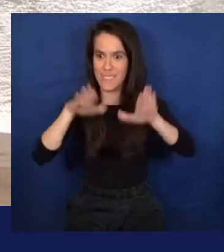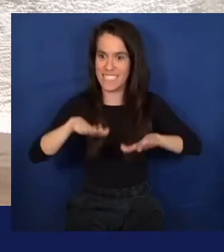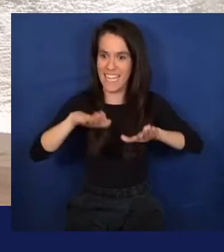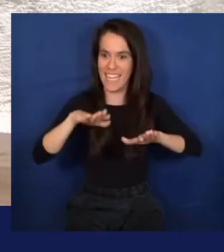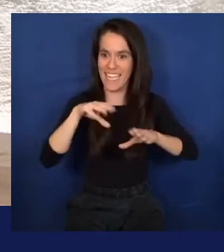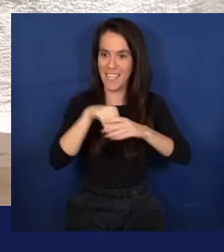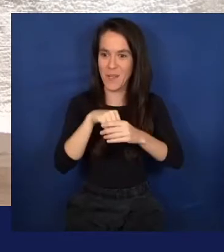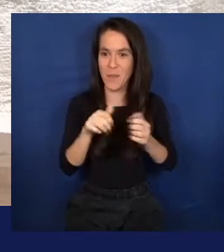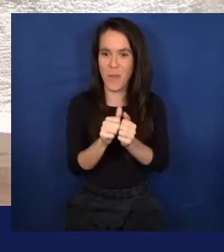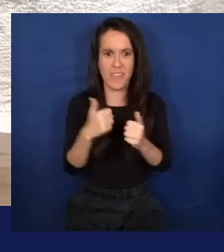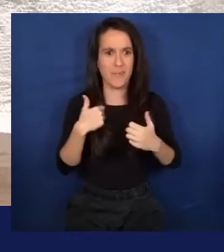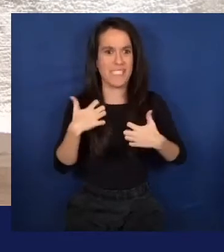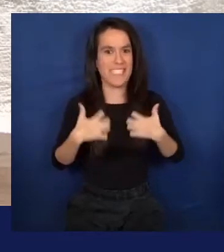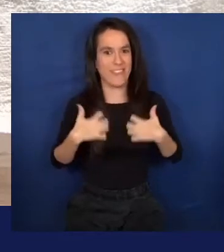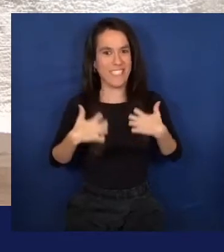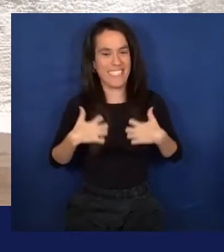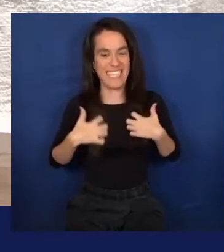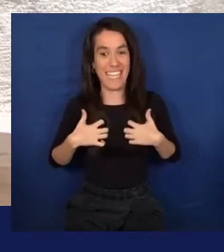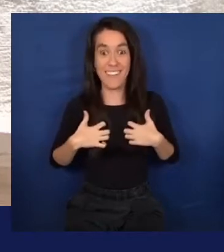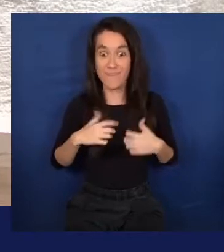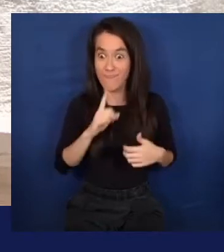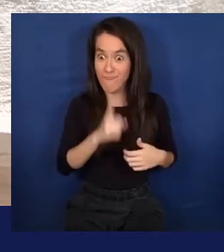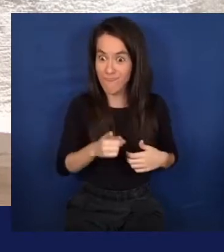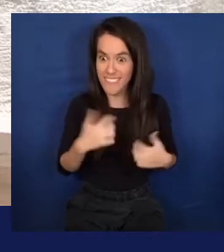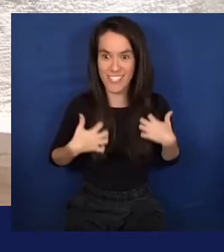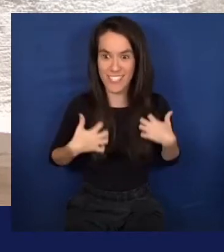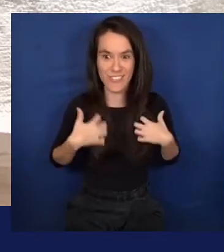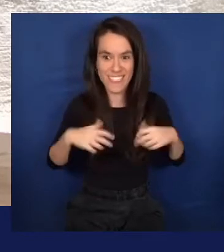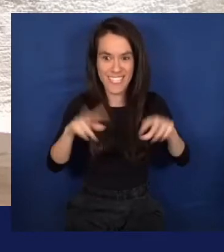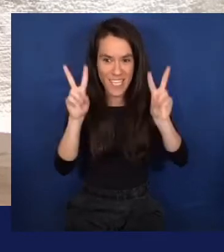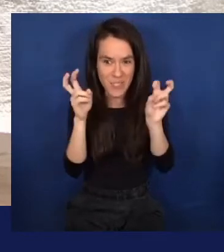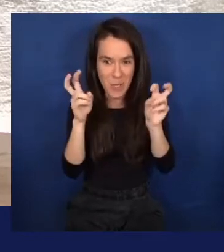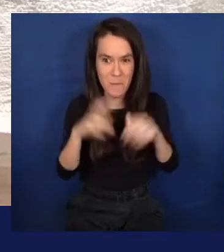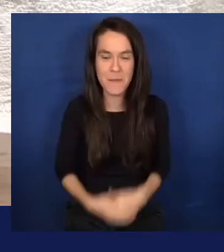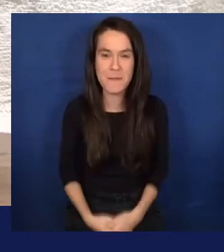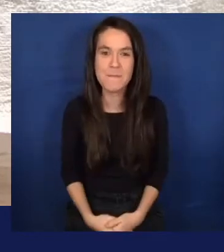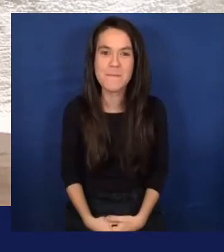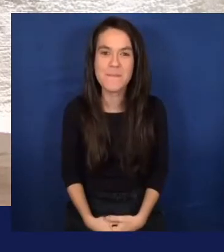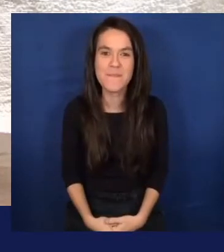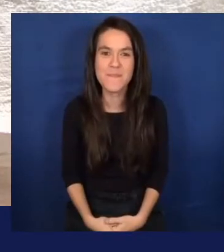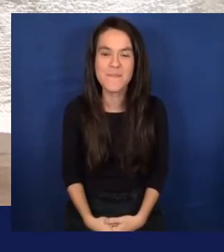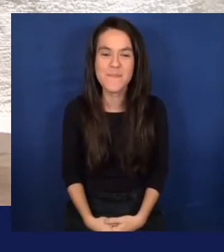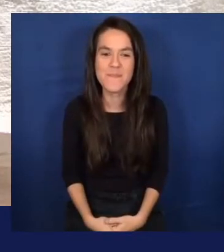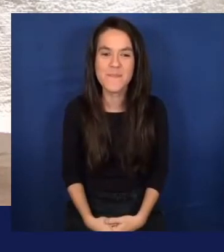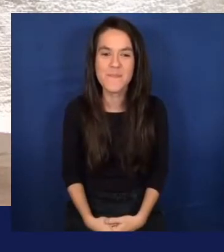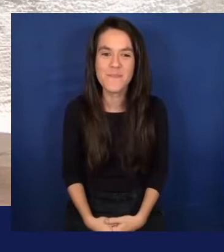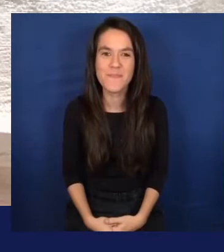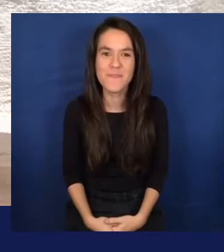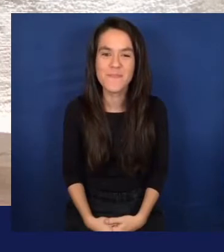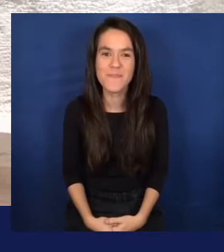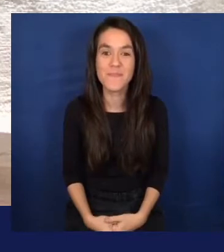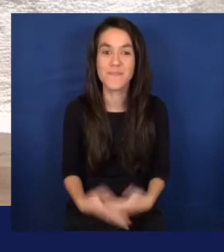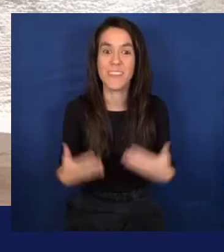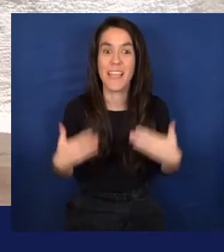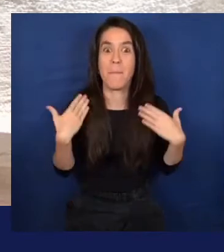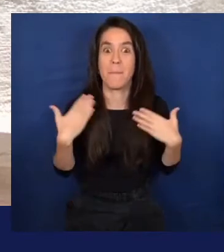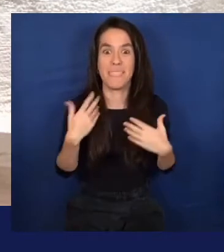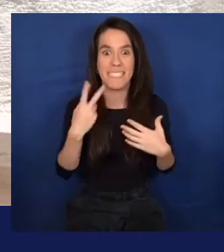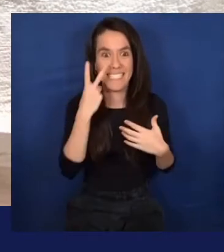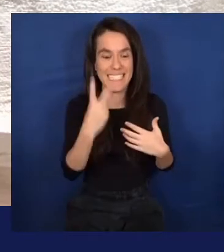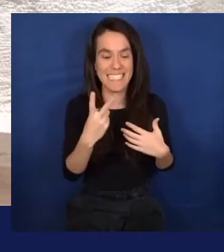was too interesting. Exactly. Yeah, yeah. Yeah, Seth, I'm happy you're here as well.